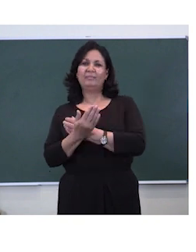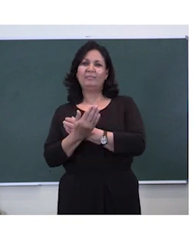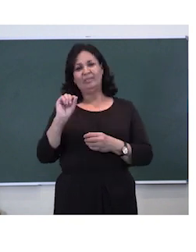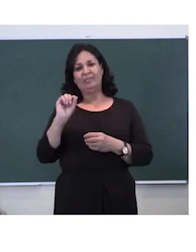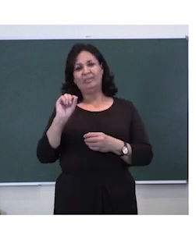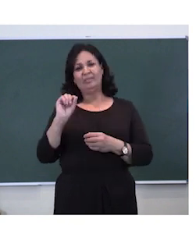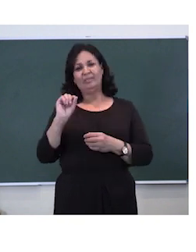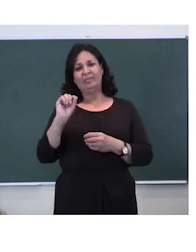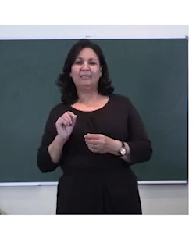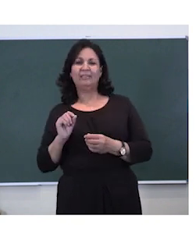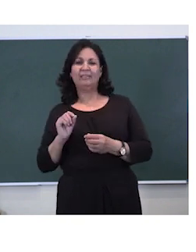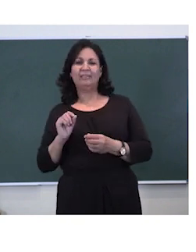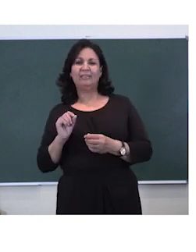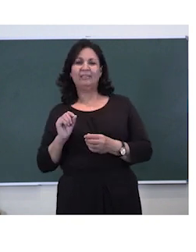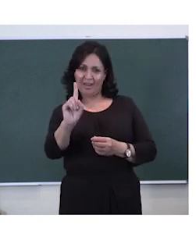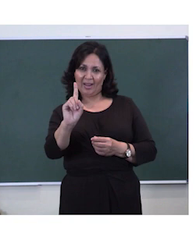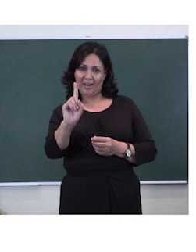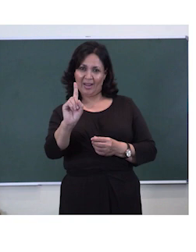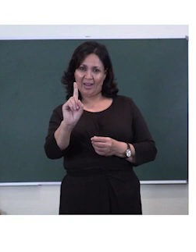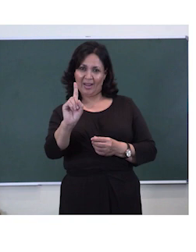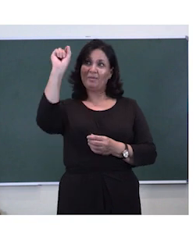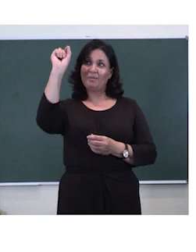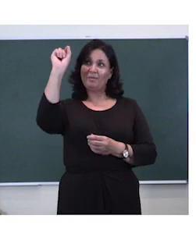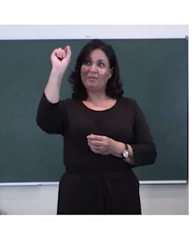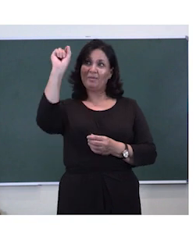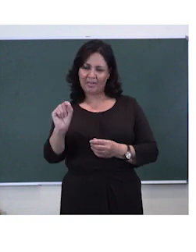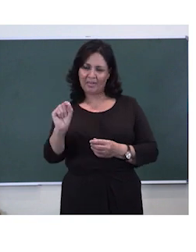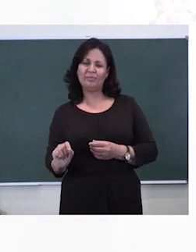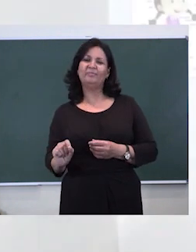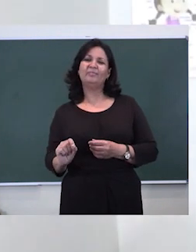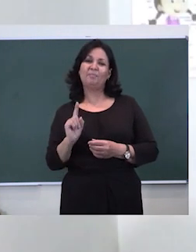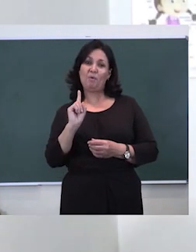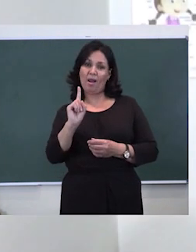we start at the top and go down when we are writing our number one.